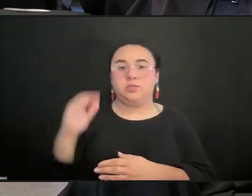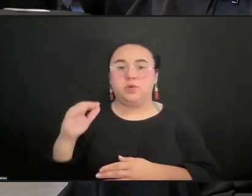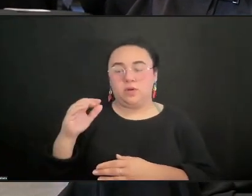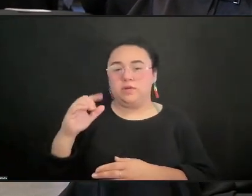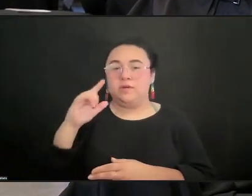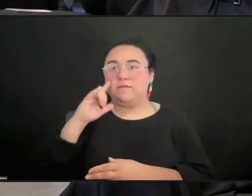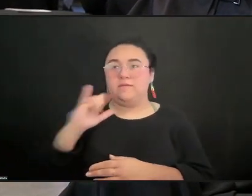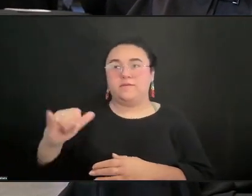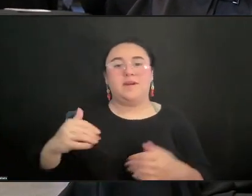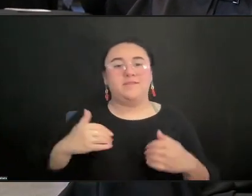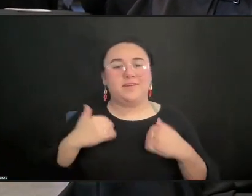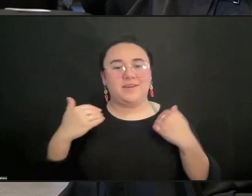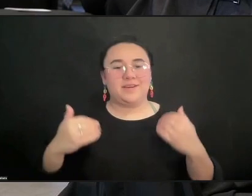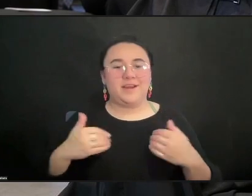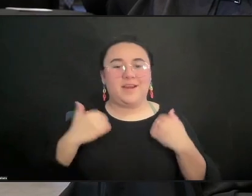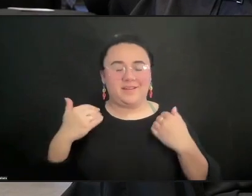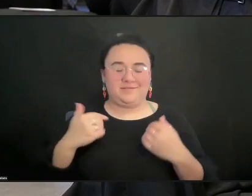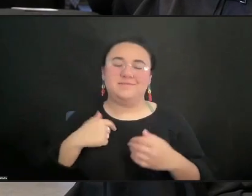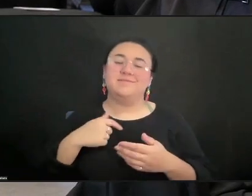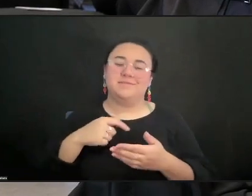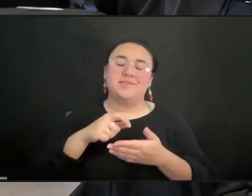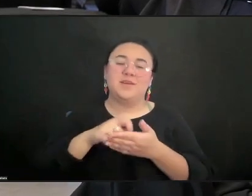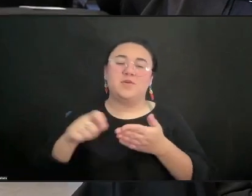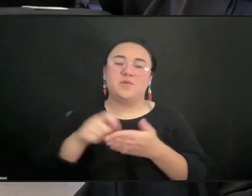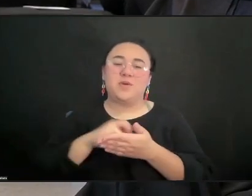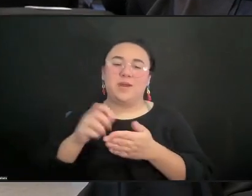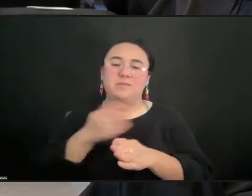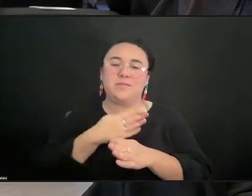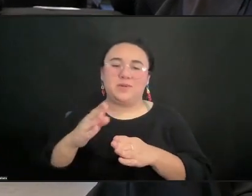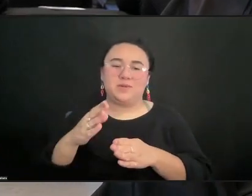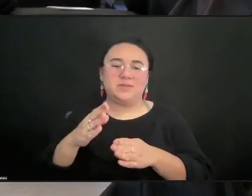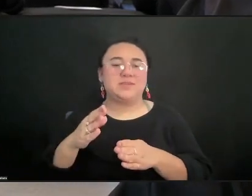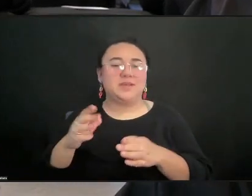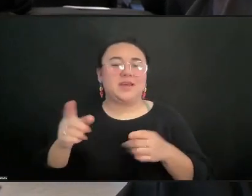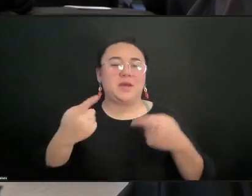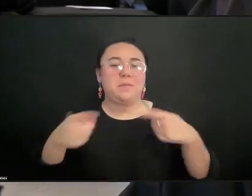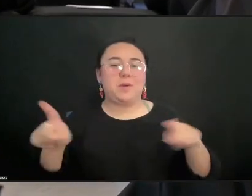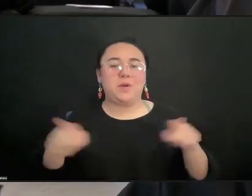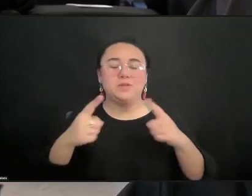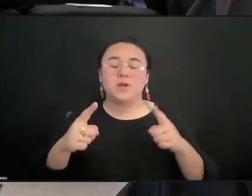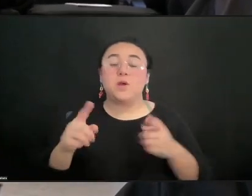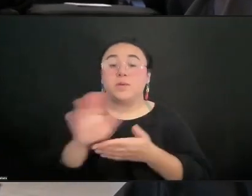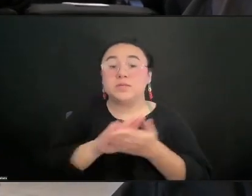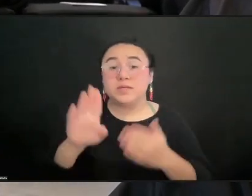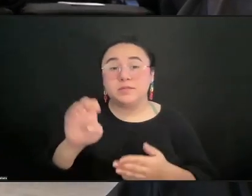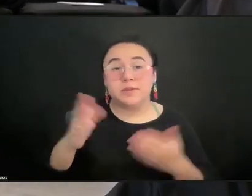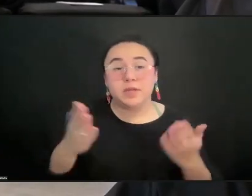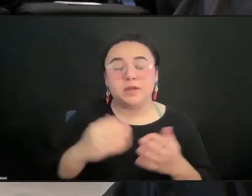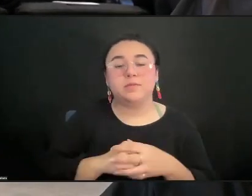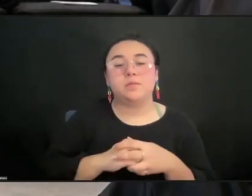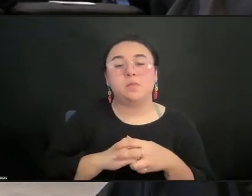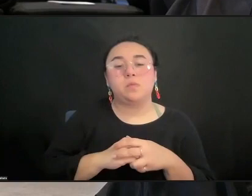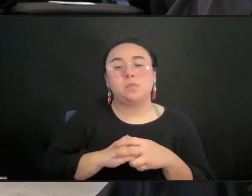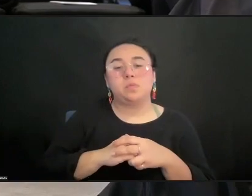And nice to be here. Oh, what do I wear? A big heart.